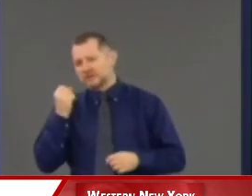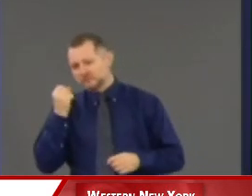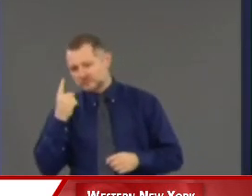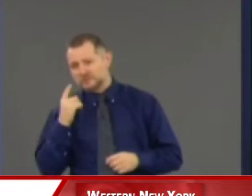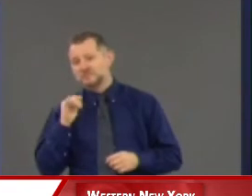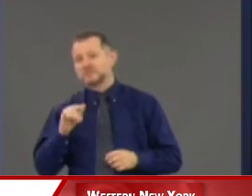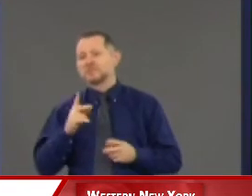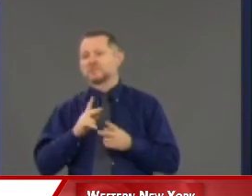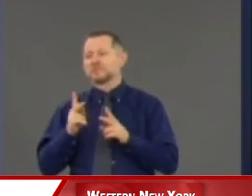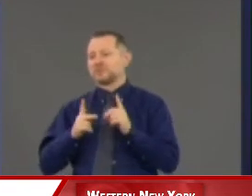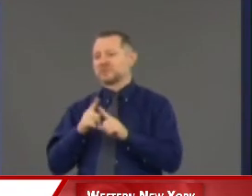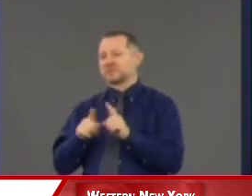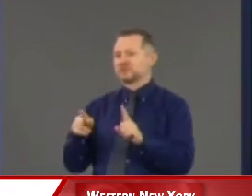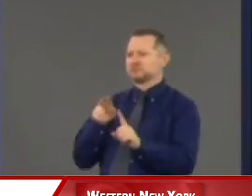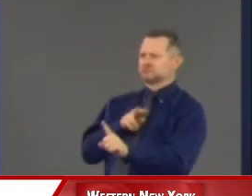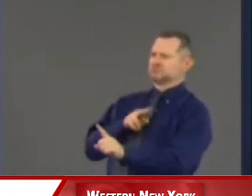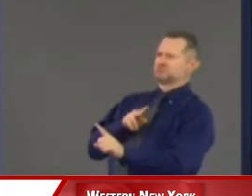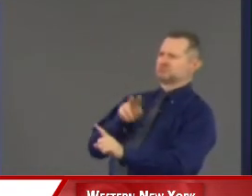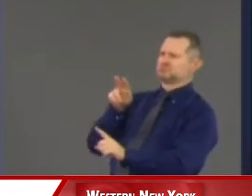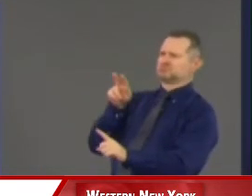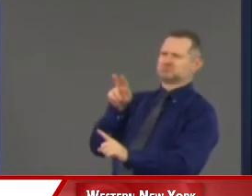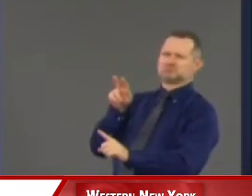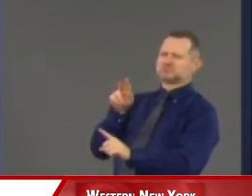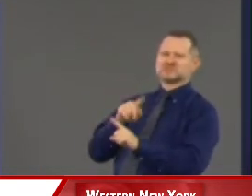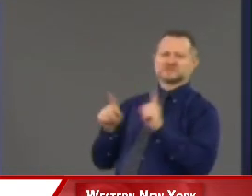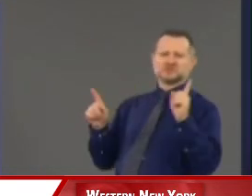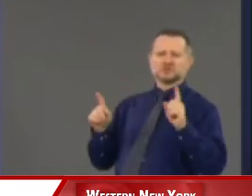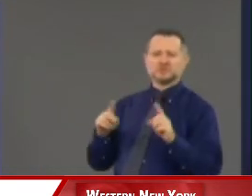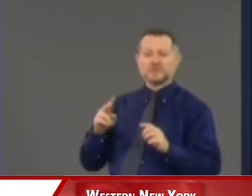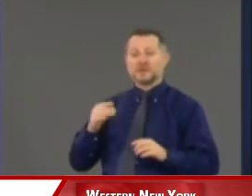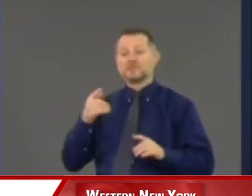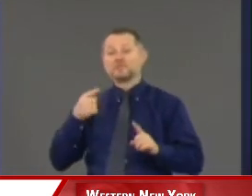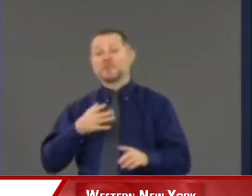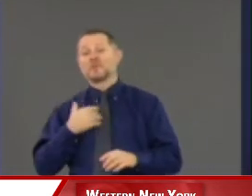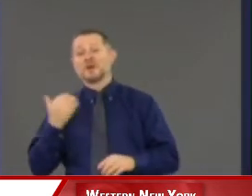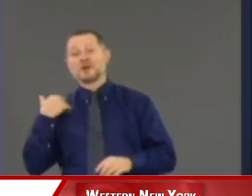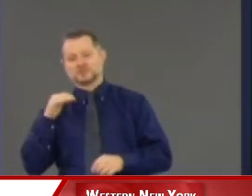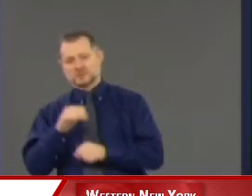But my basic point is, last night was bad, right?